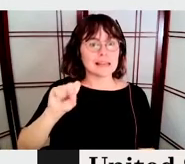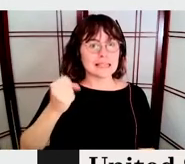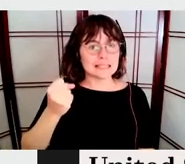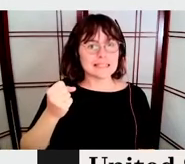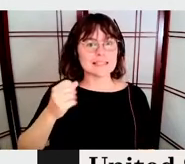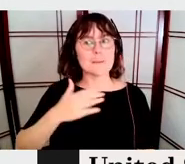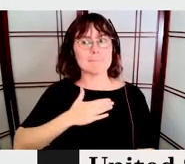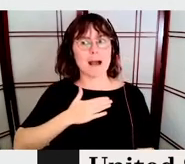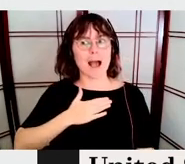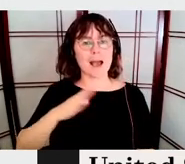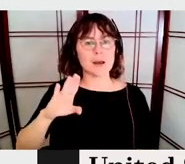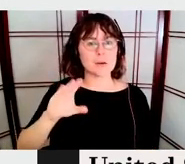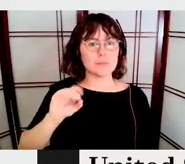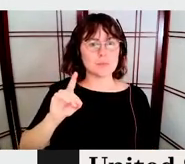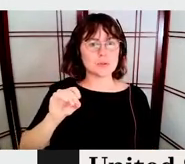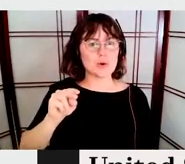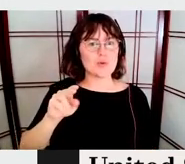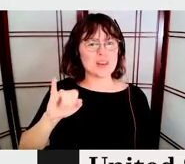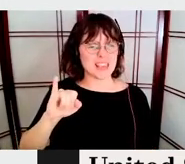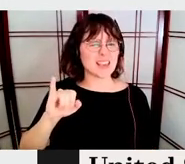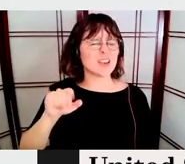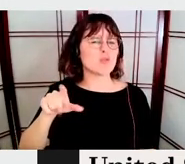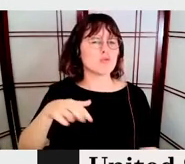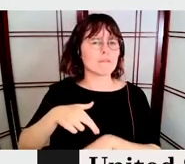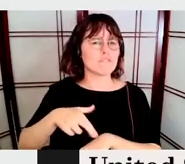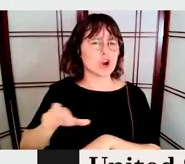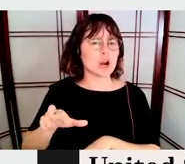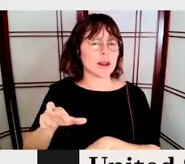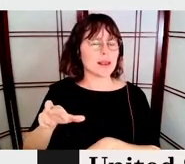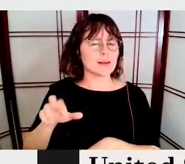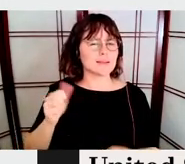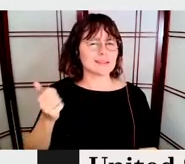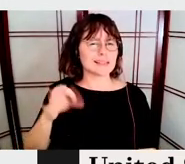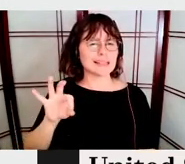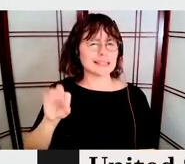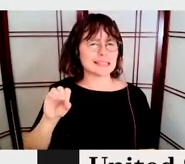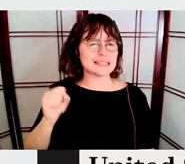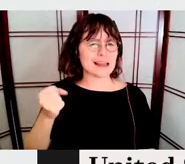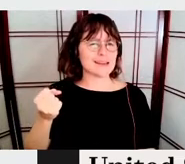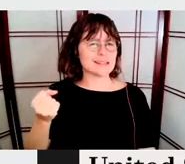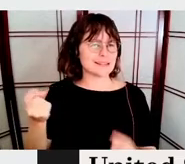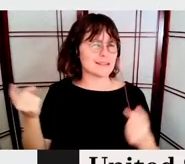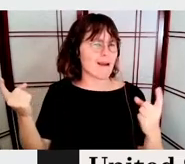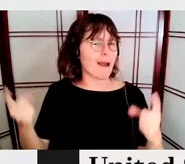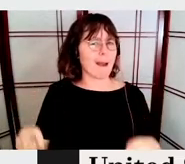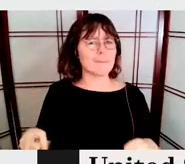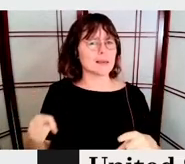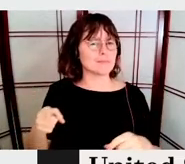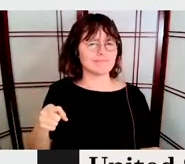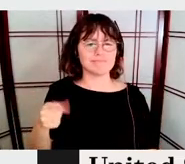what happened in, in, in the nineties where, um, the, let's say the,